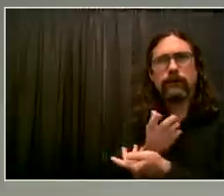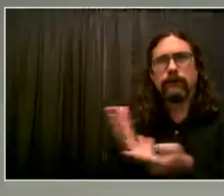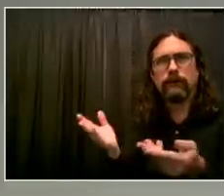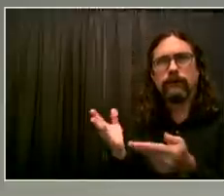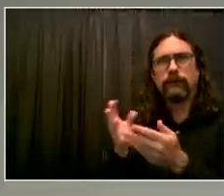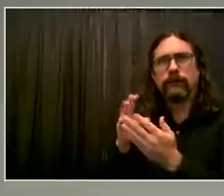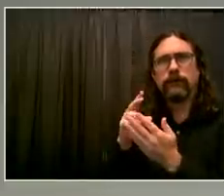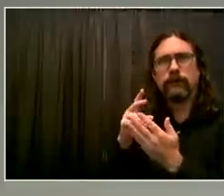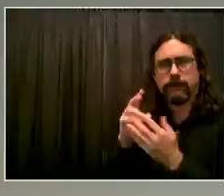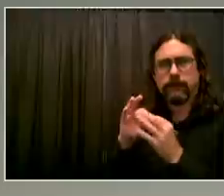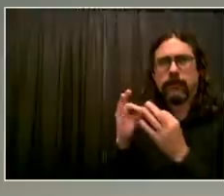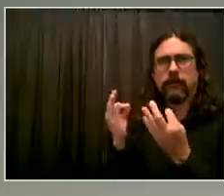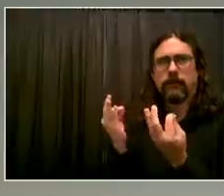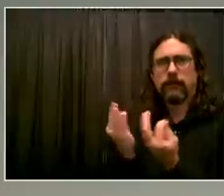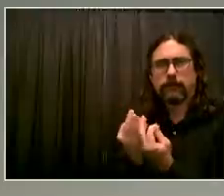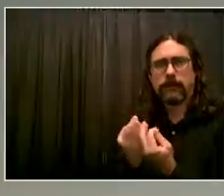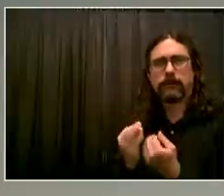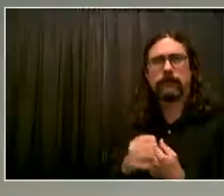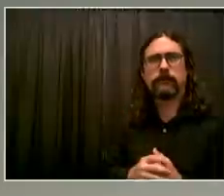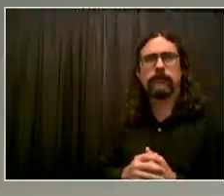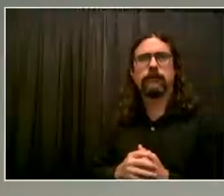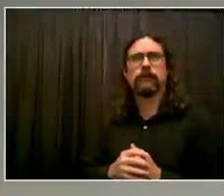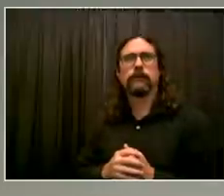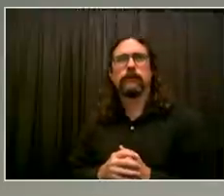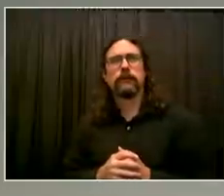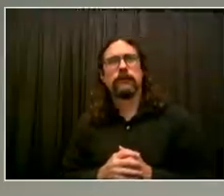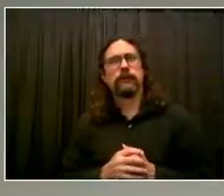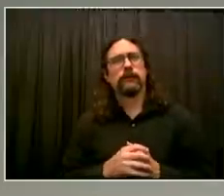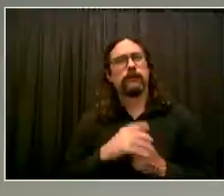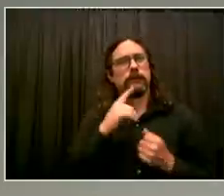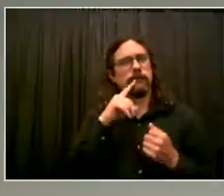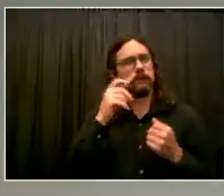and throughout southeast Queens one of the highest foreclosure